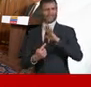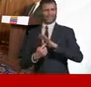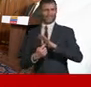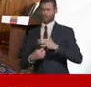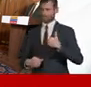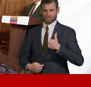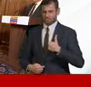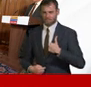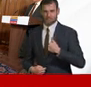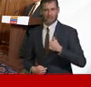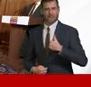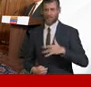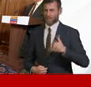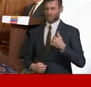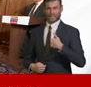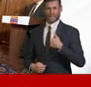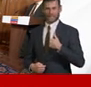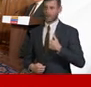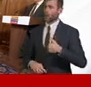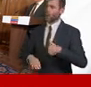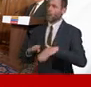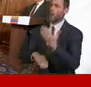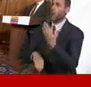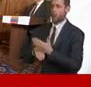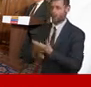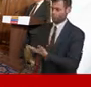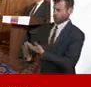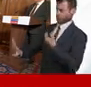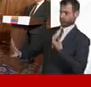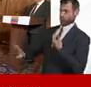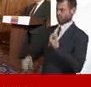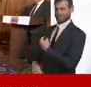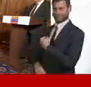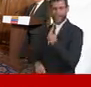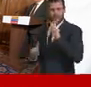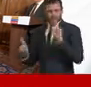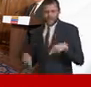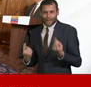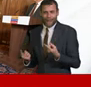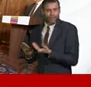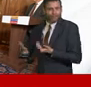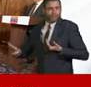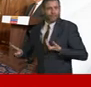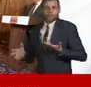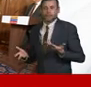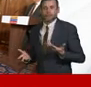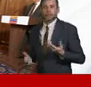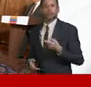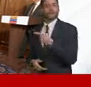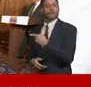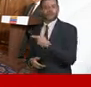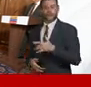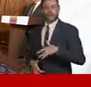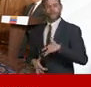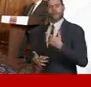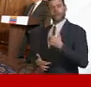and they don't feel they can stay safely two meters apart from everyone else there the message to many people has not been that clear